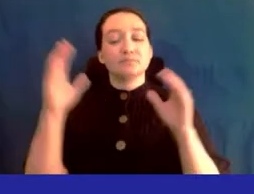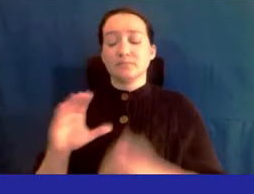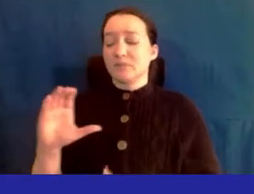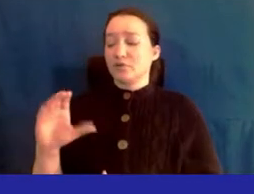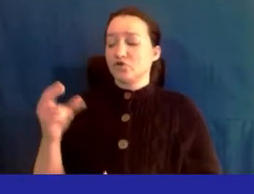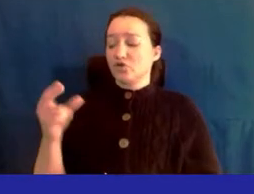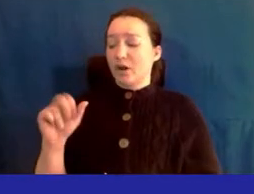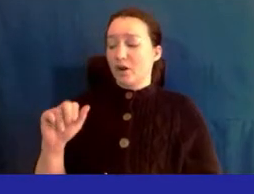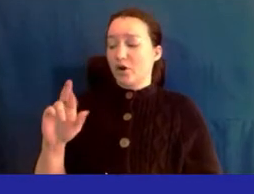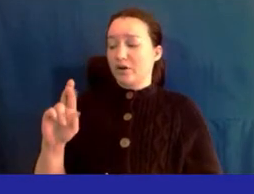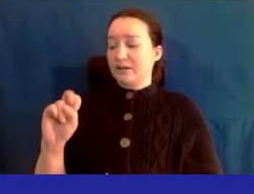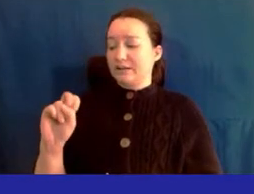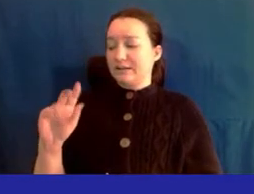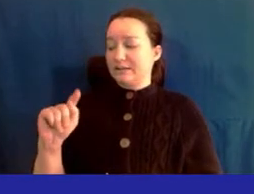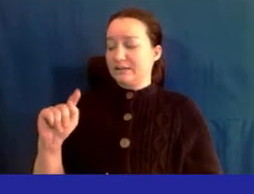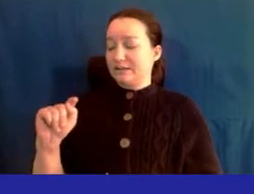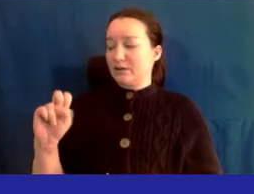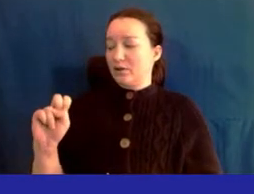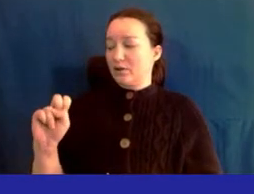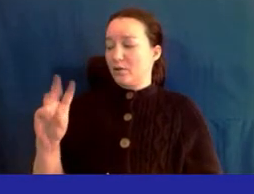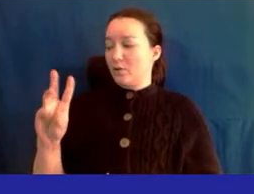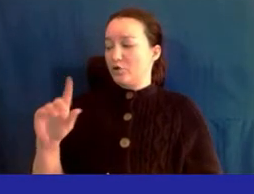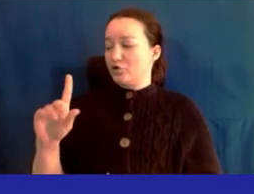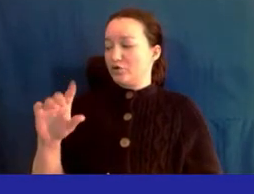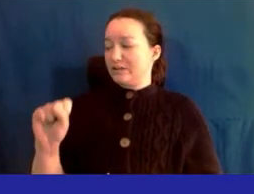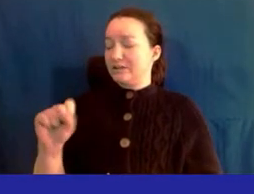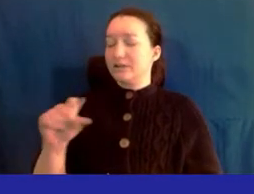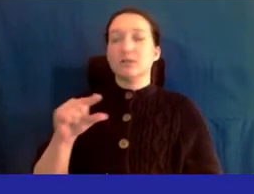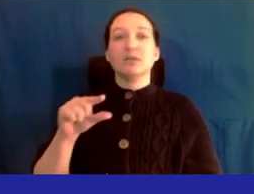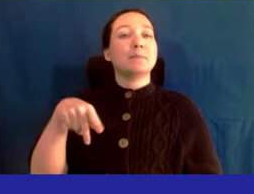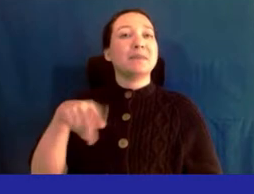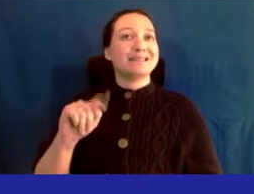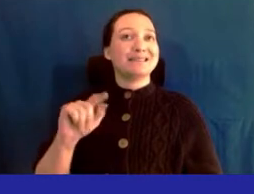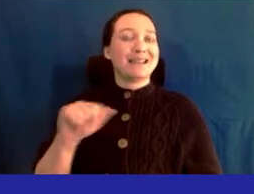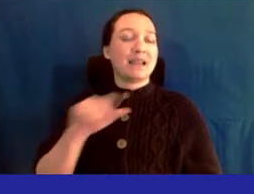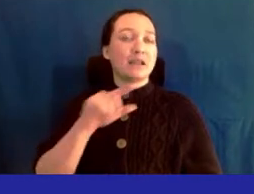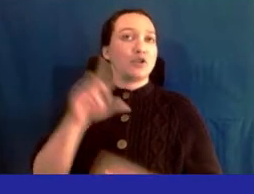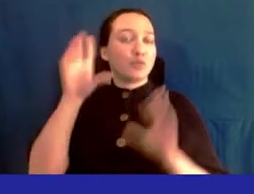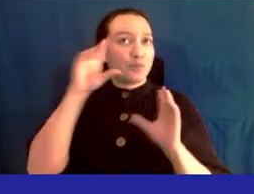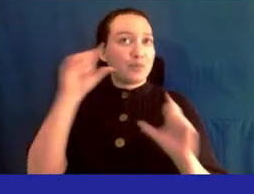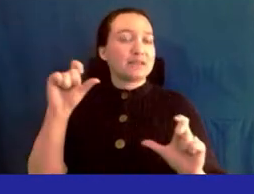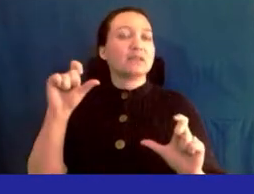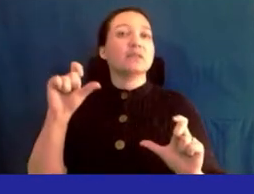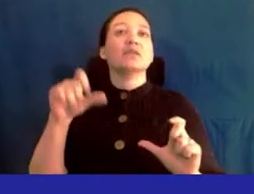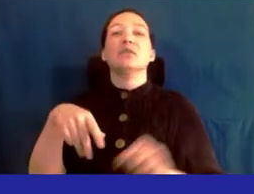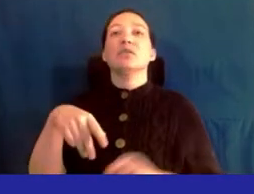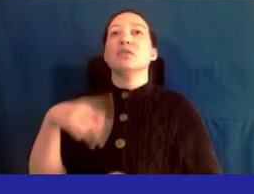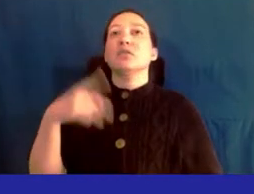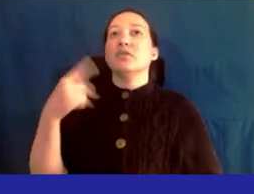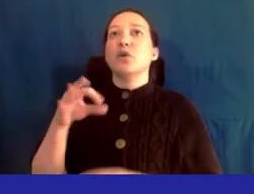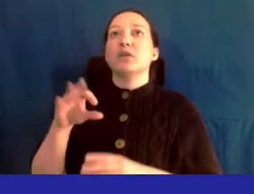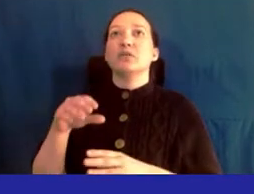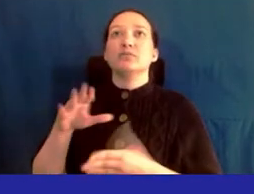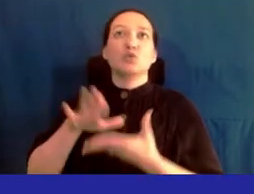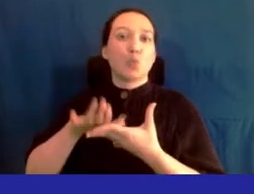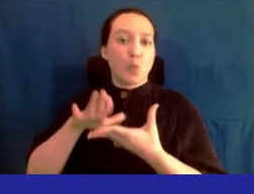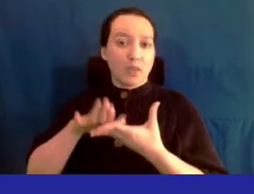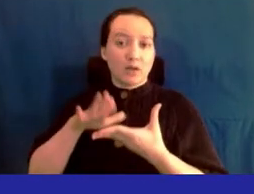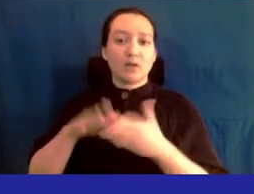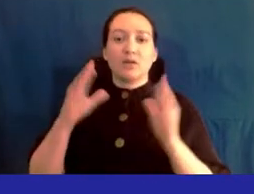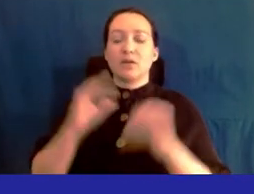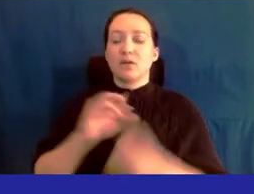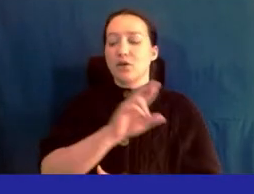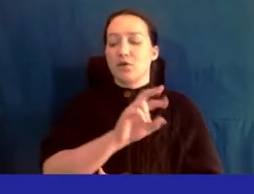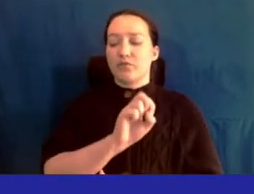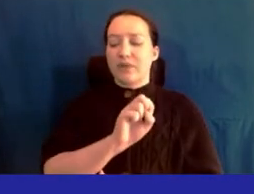chernet walters pta president at the queen's gateway to health sciences secondary school and then rada